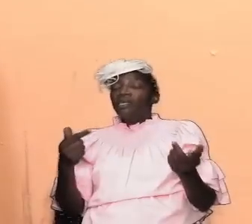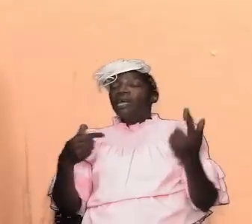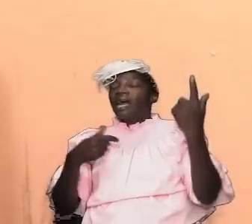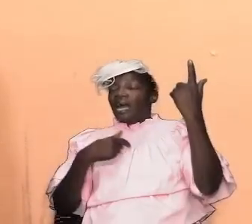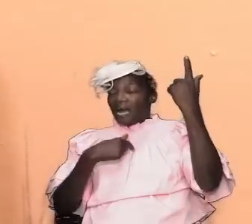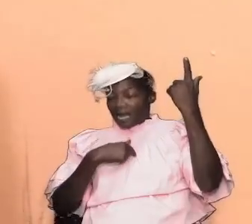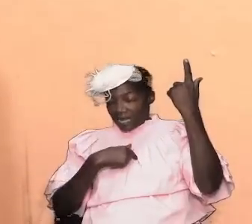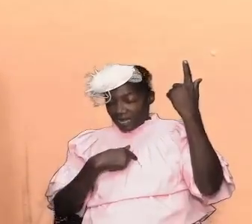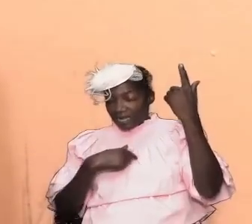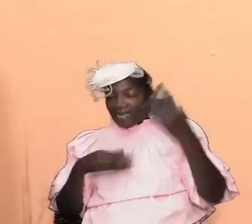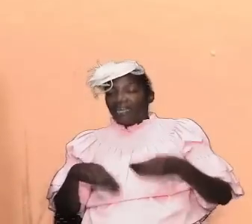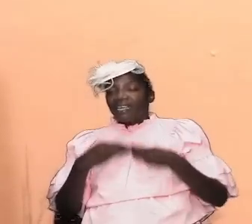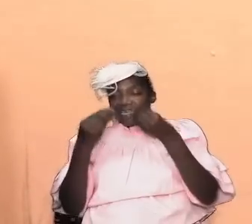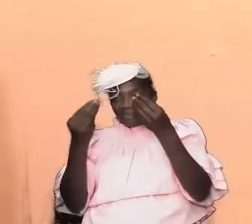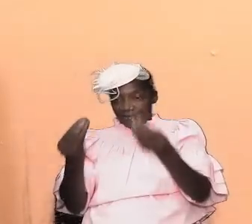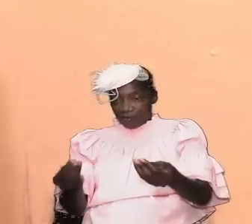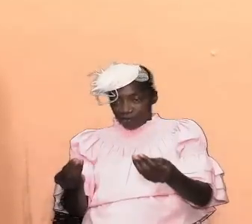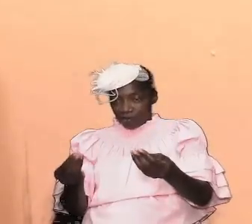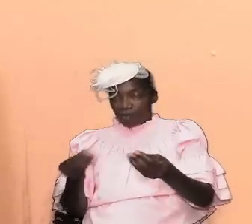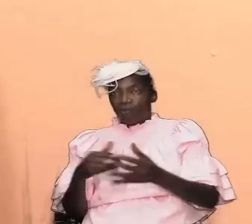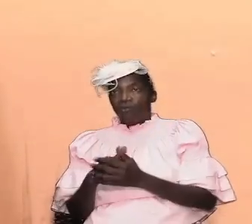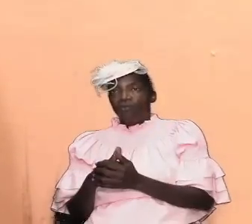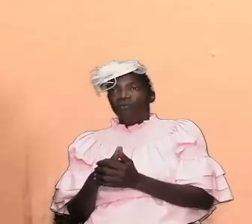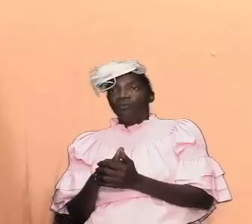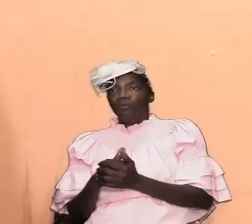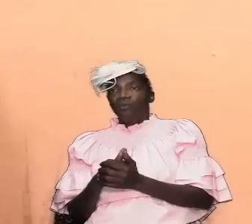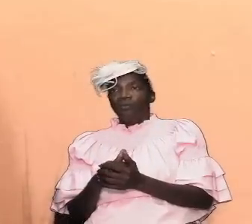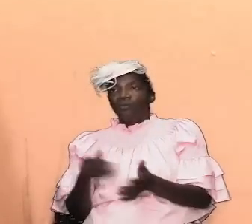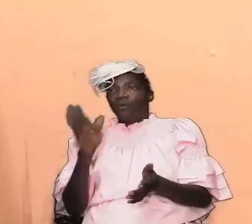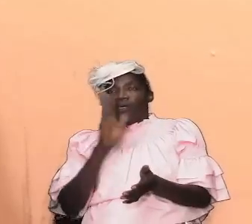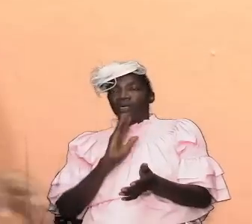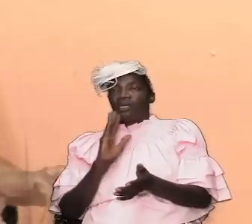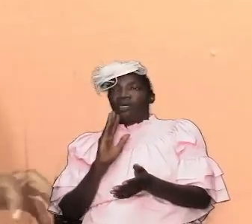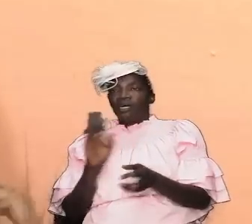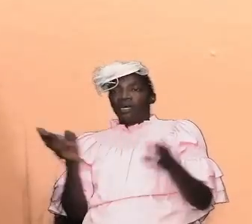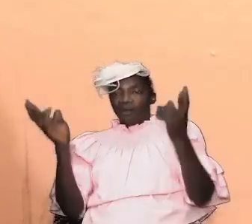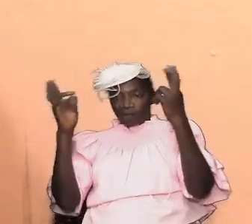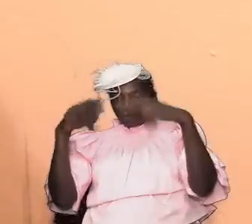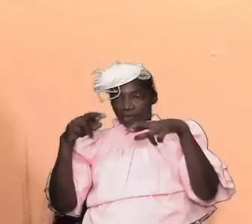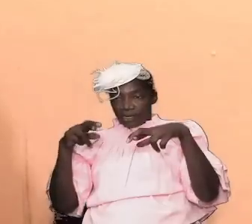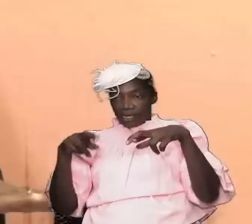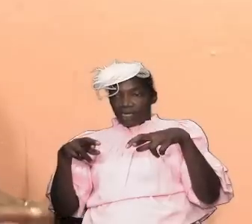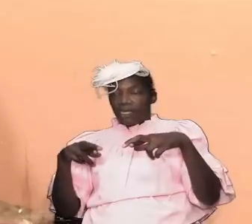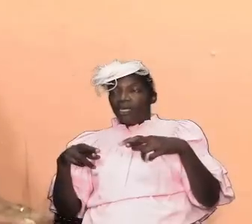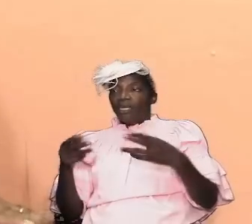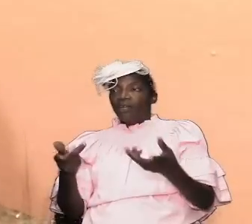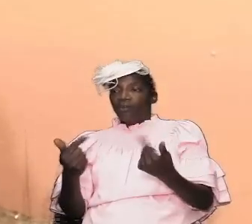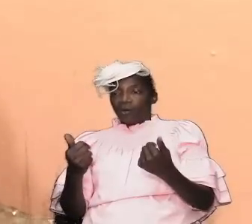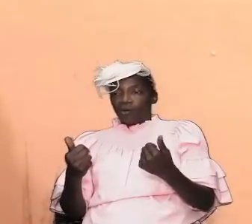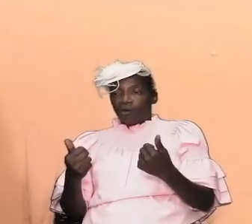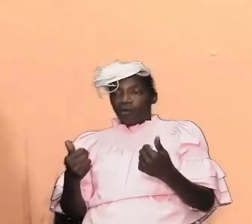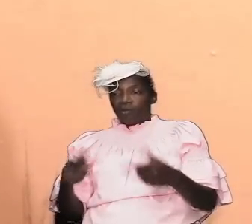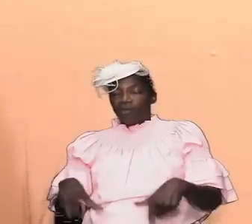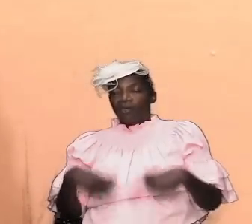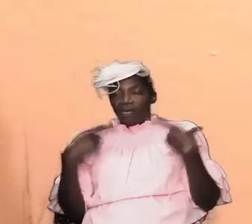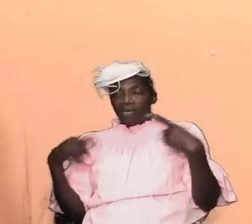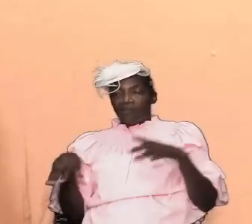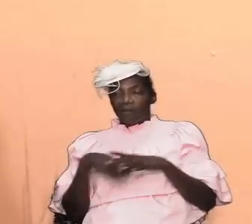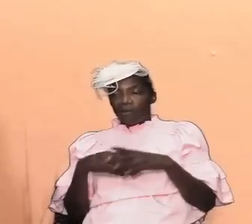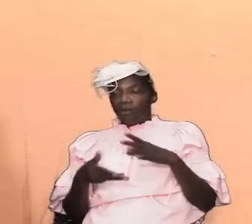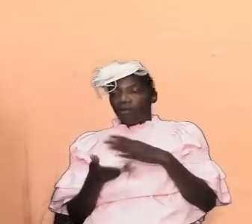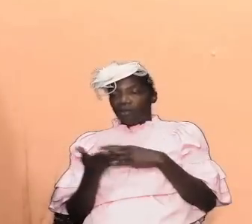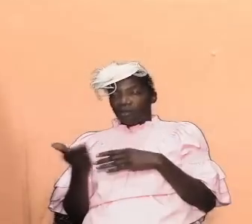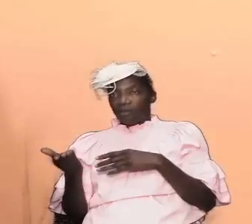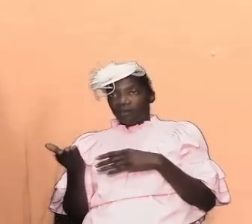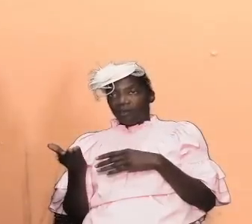that you have been given so god was getting ready to come down to dwell among them because ultimately